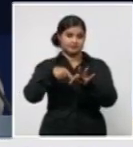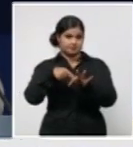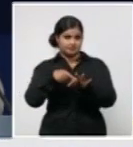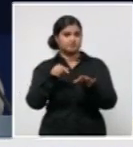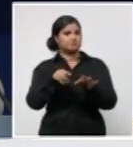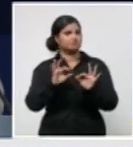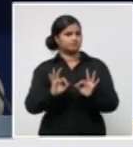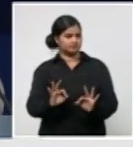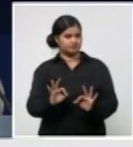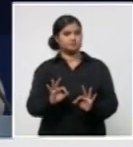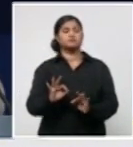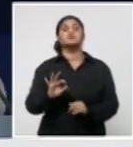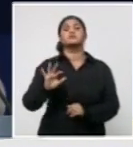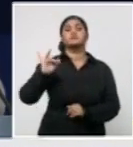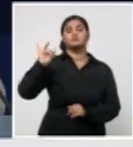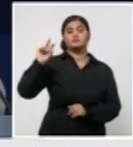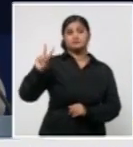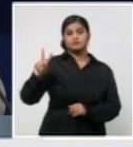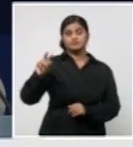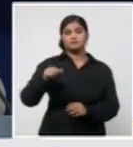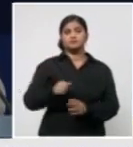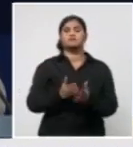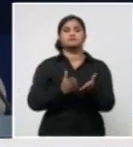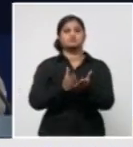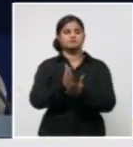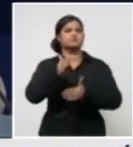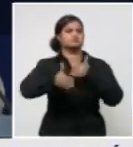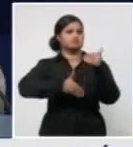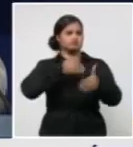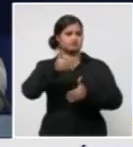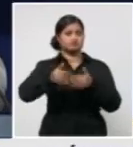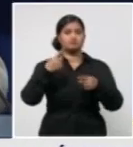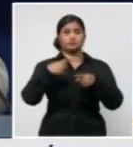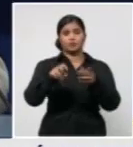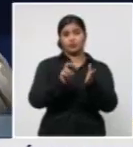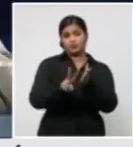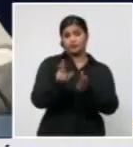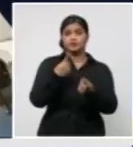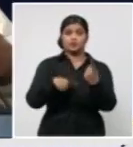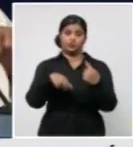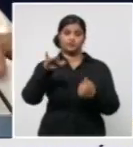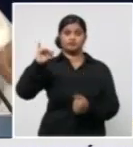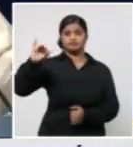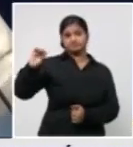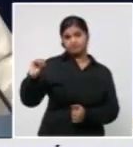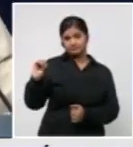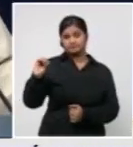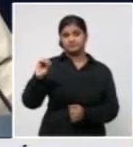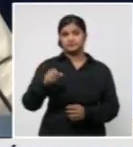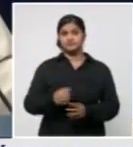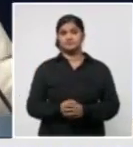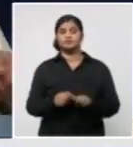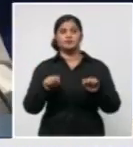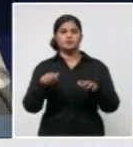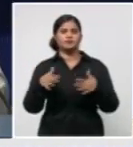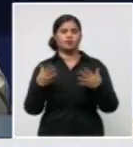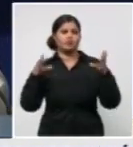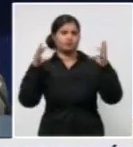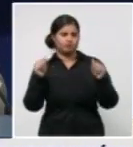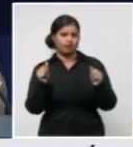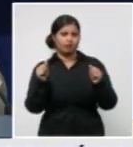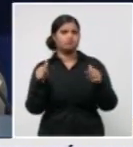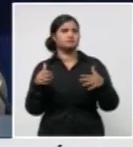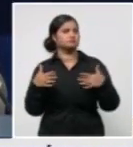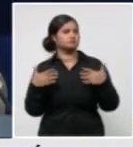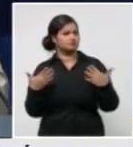in Cuba from March the 11th to date, 72 are active hospitalized cases, representing 2